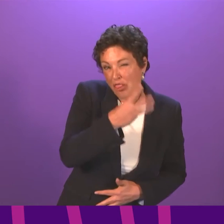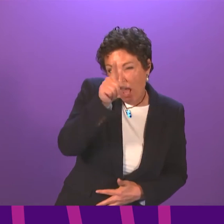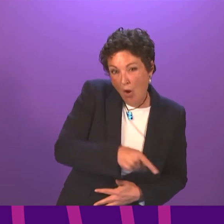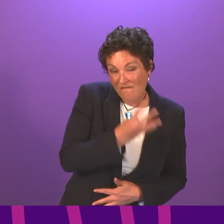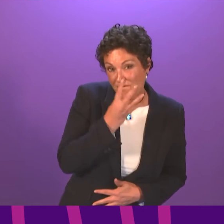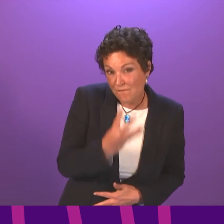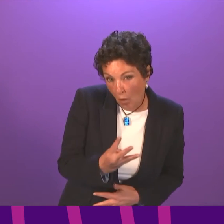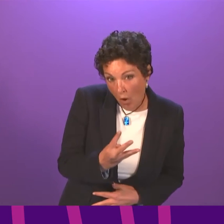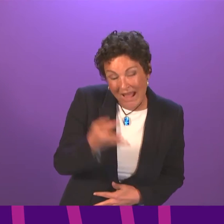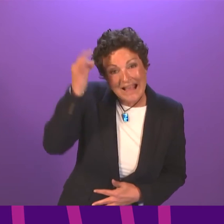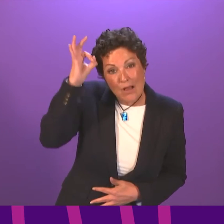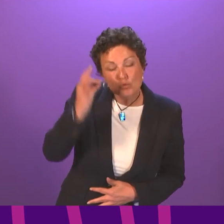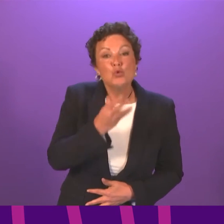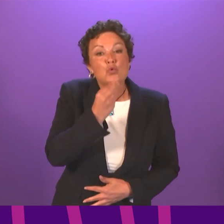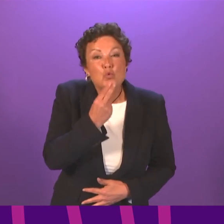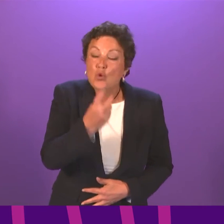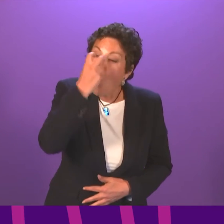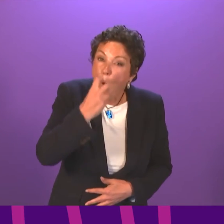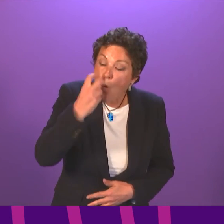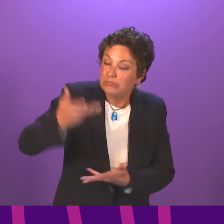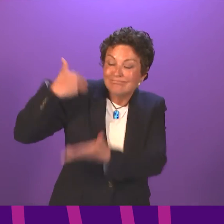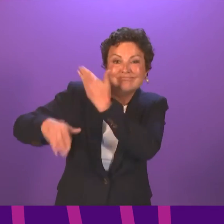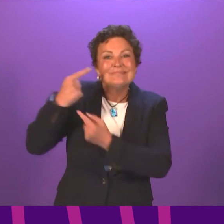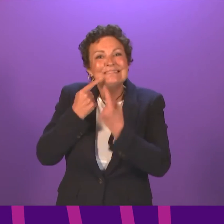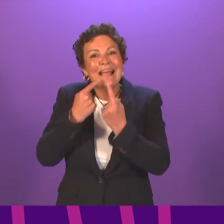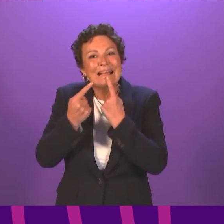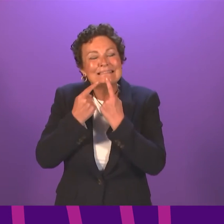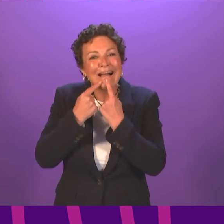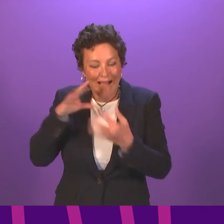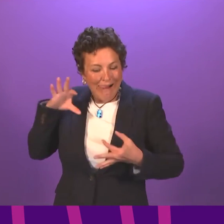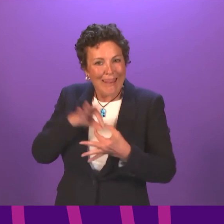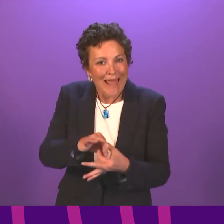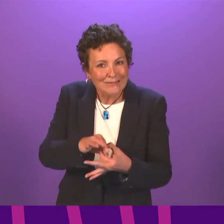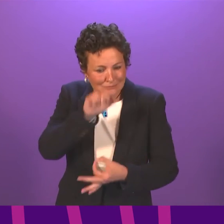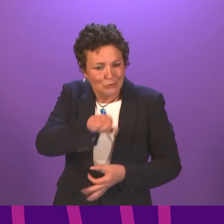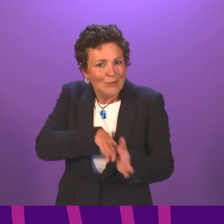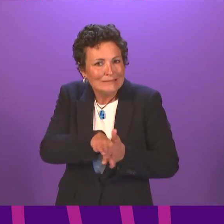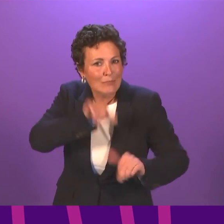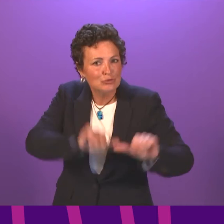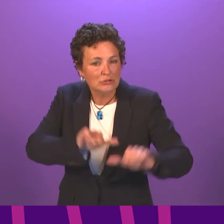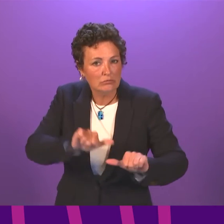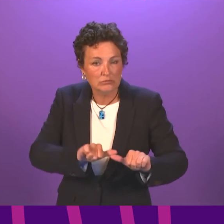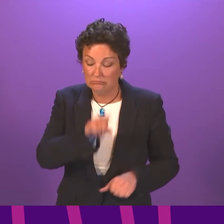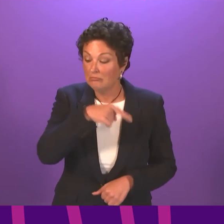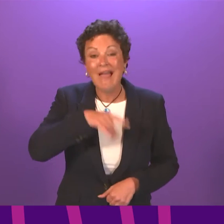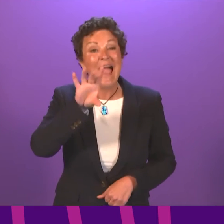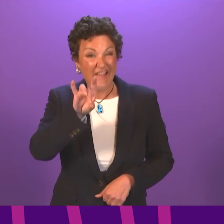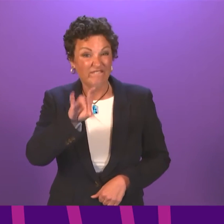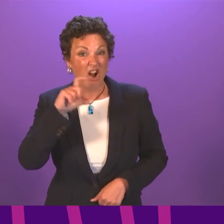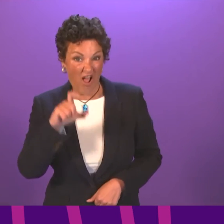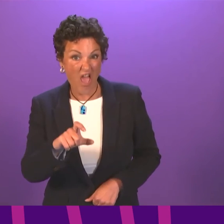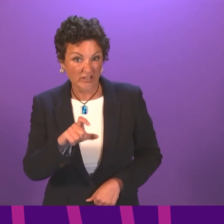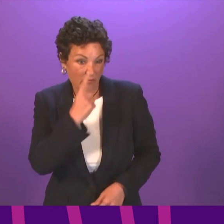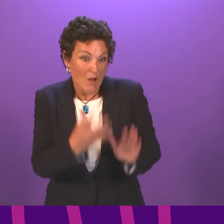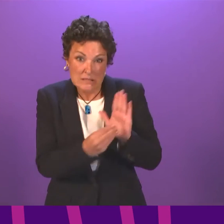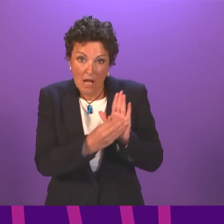results using historical attainment data. Some councils have published their own reports and this is what they say. Inverclyde are holding data